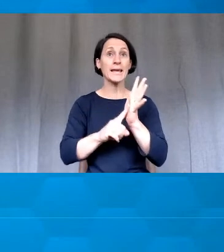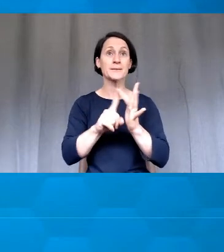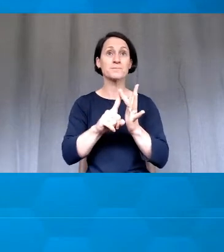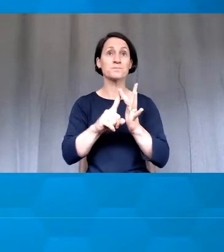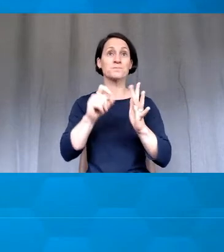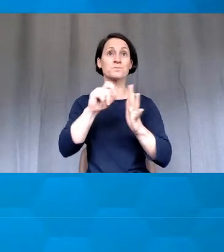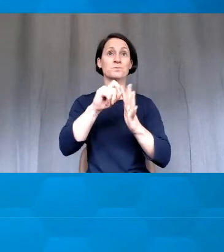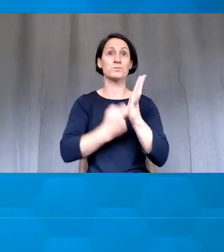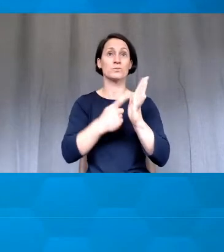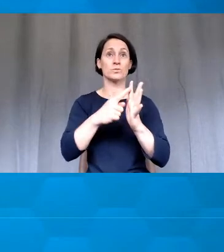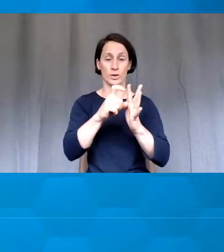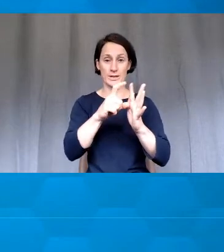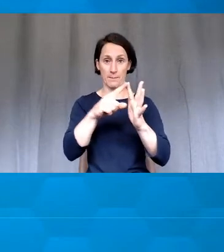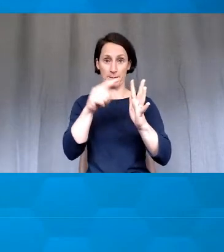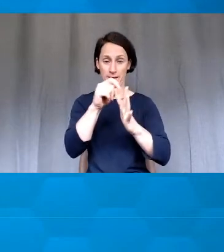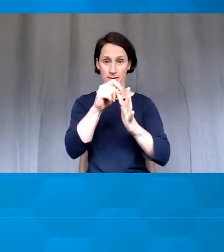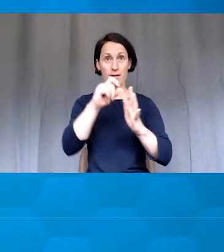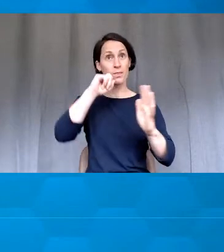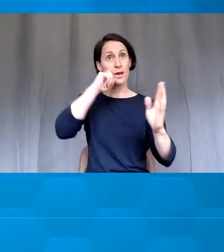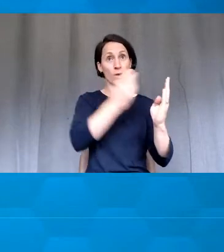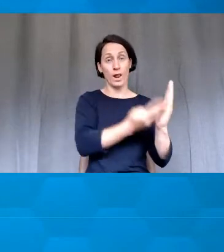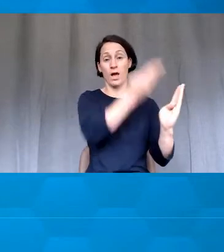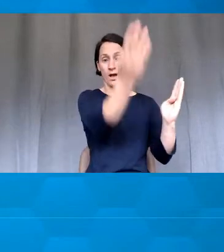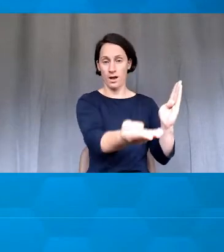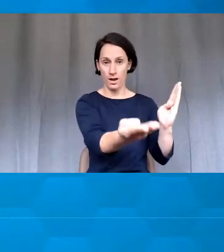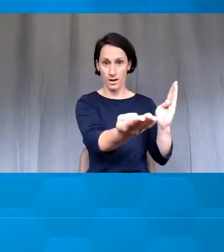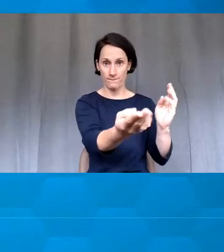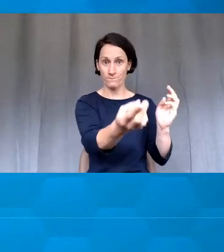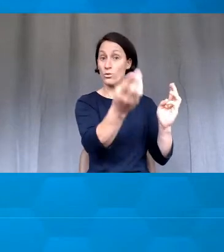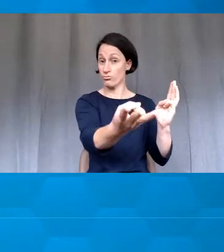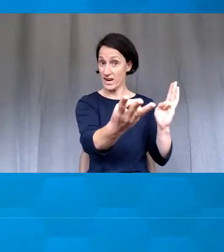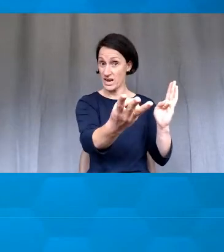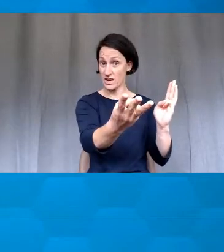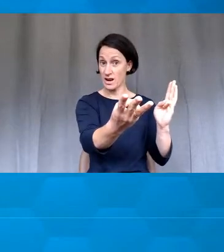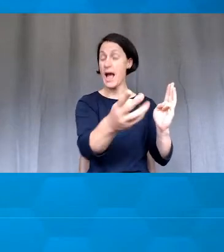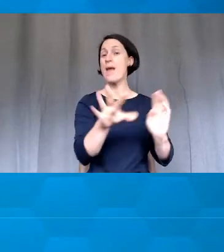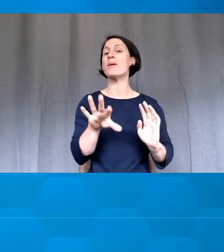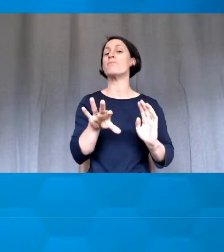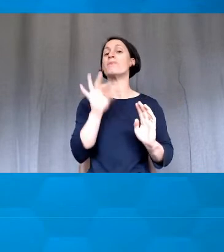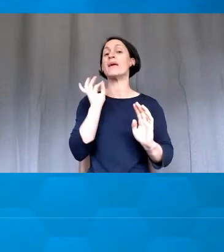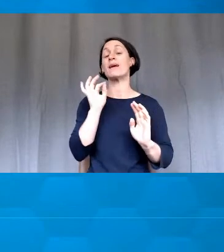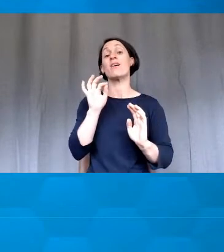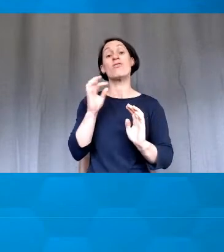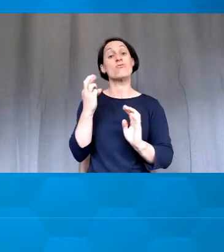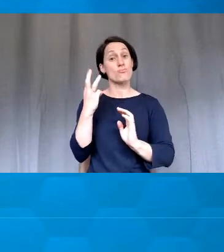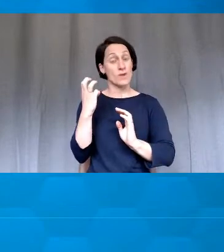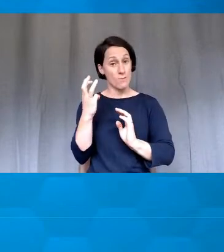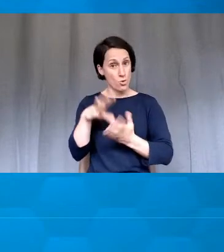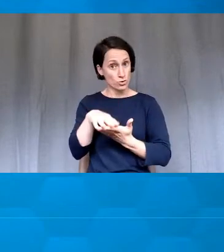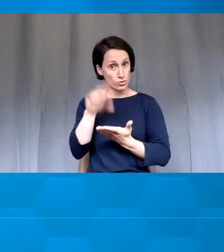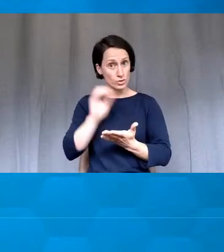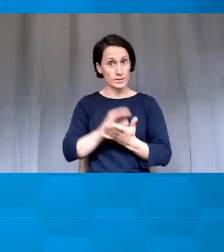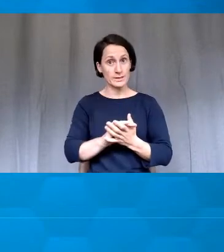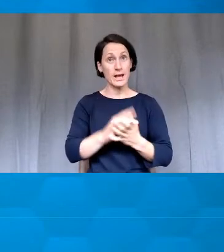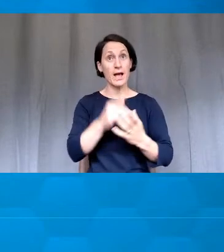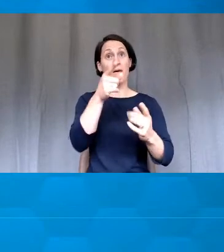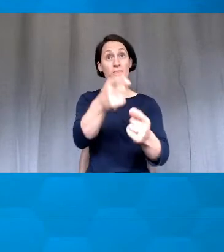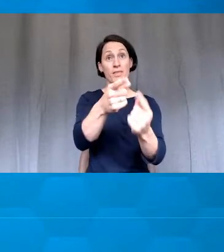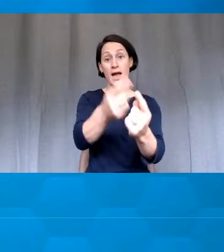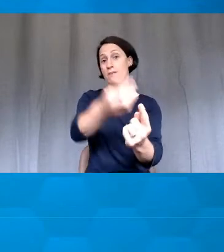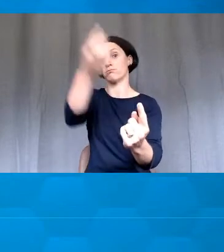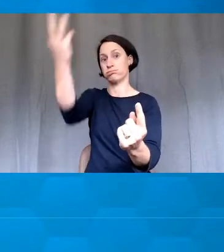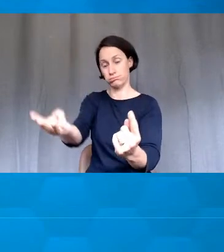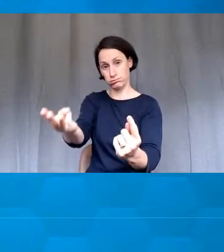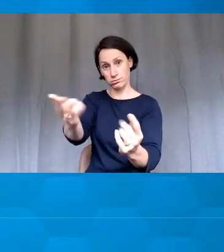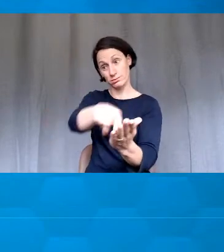feedback to Michael, Susie and Sarah and any other three in the class. In turn, Michael, Susie and Sarah